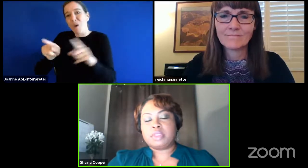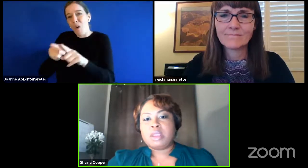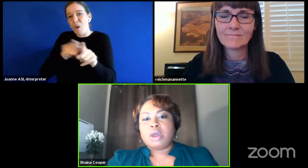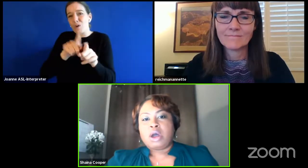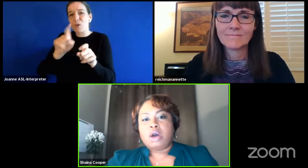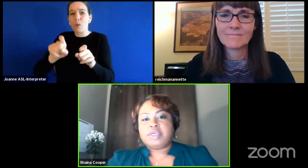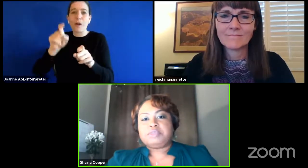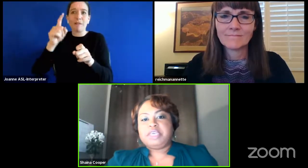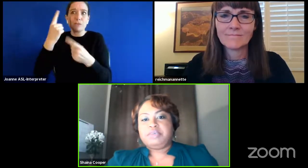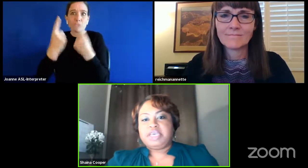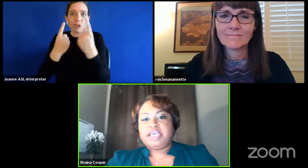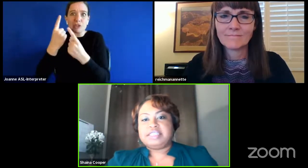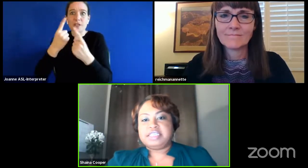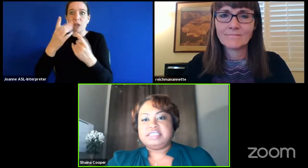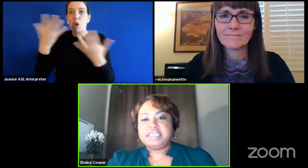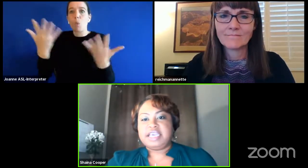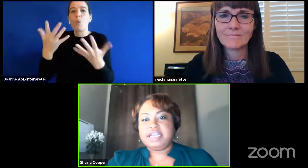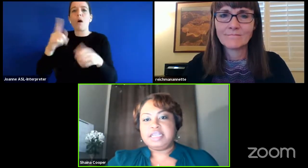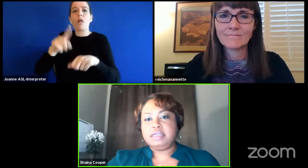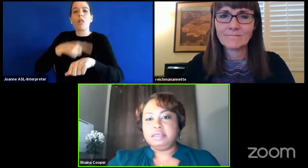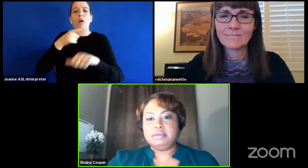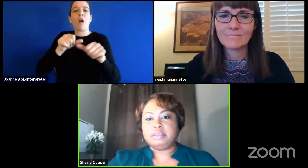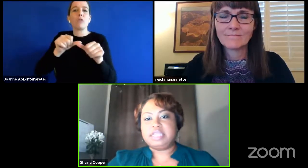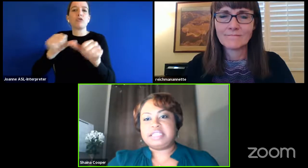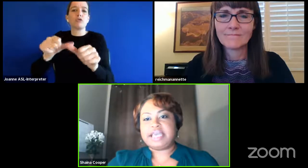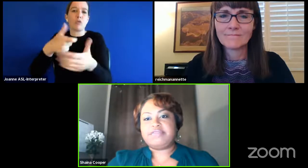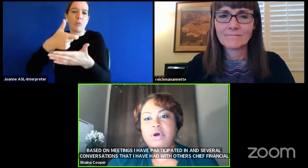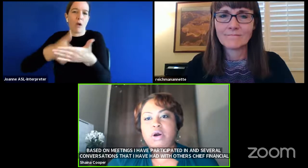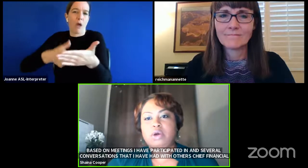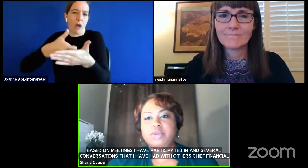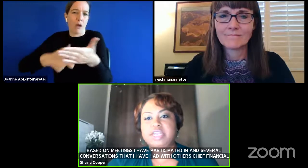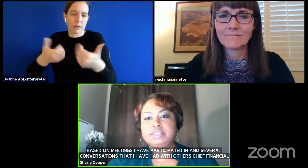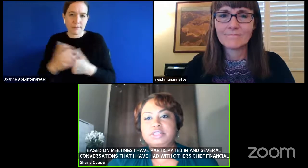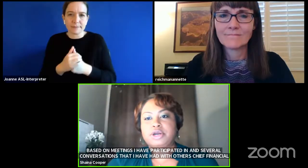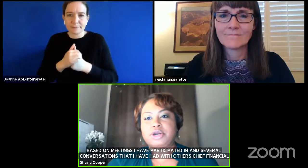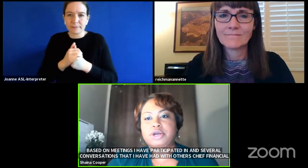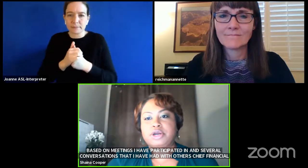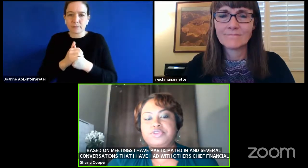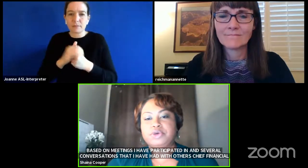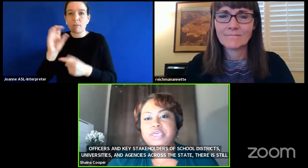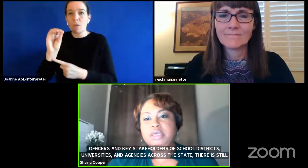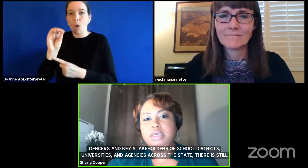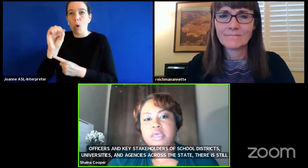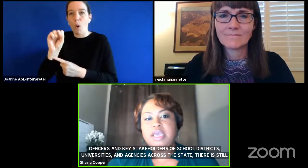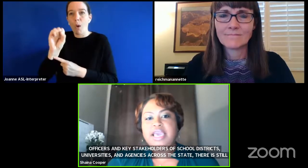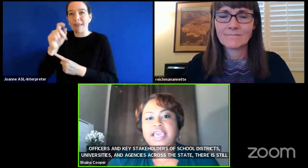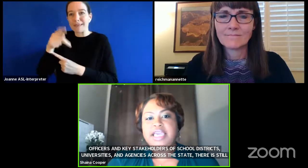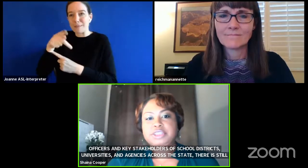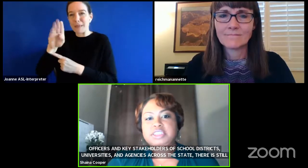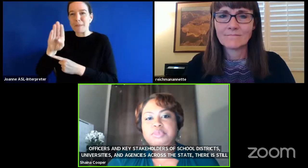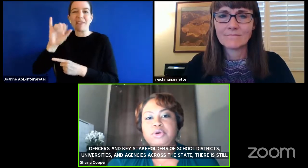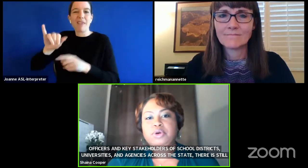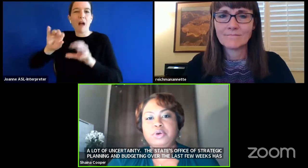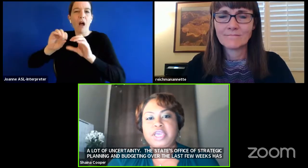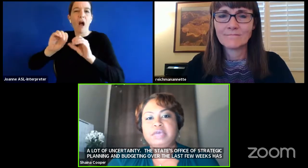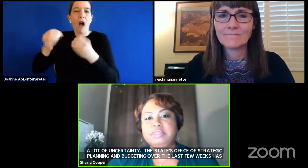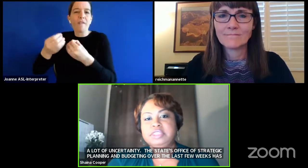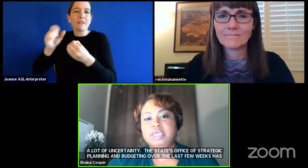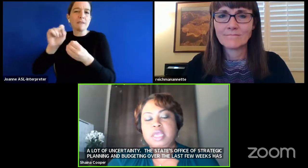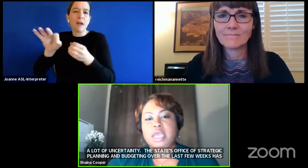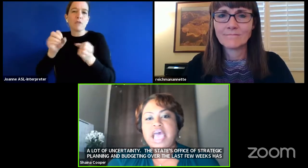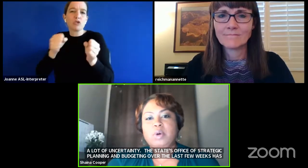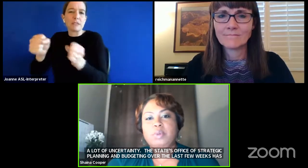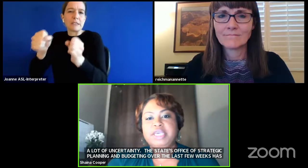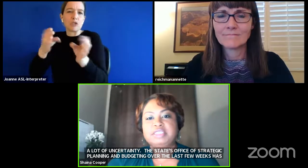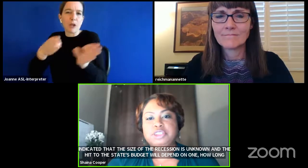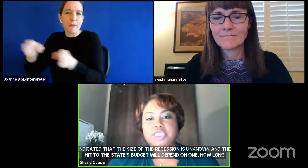ospb has indicated that they have already started reviewing agency programs